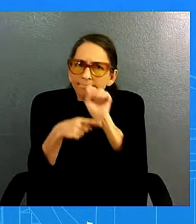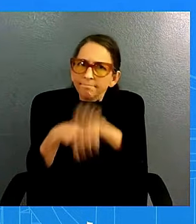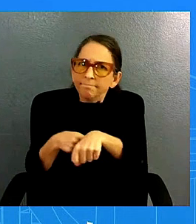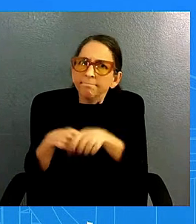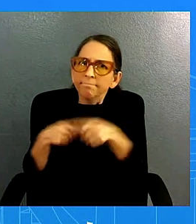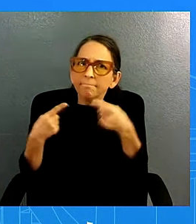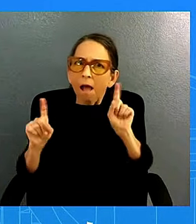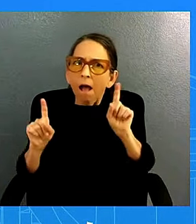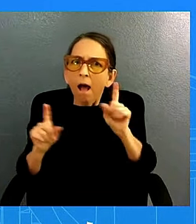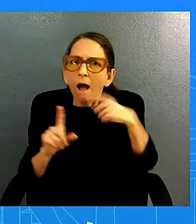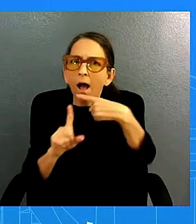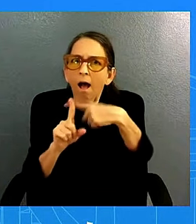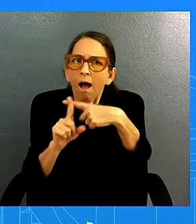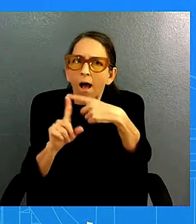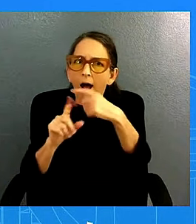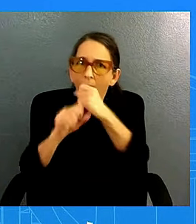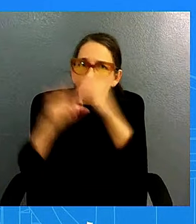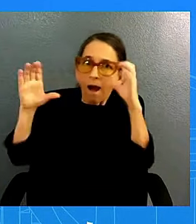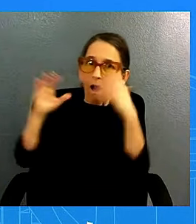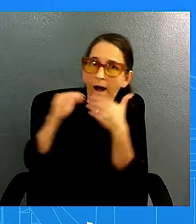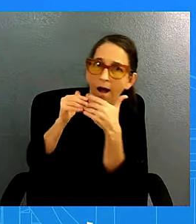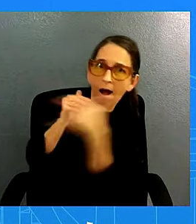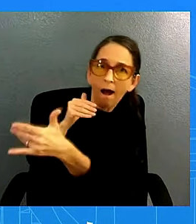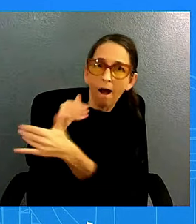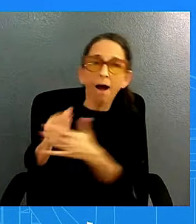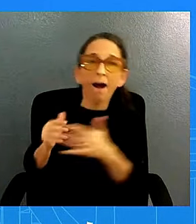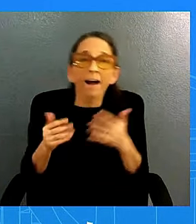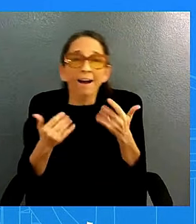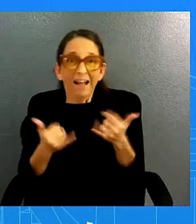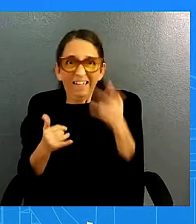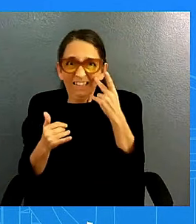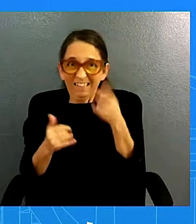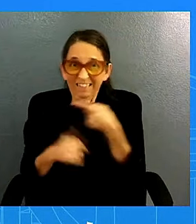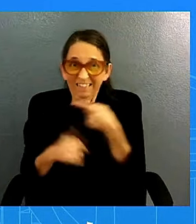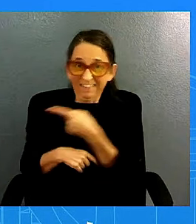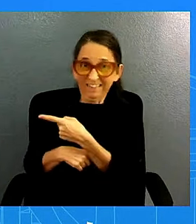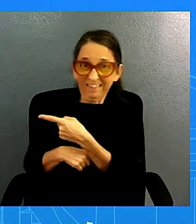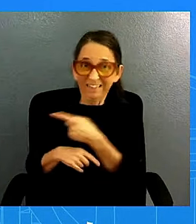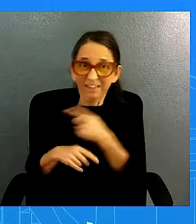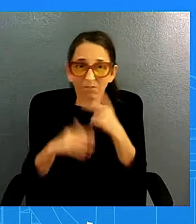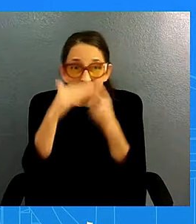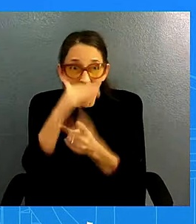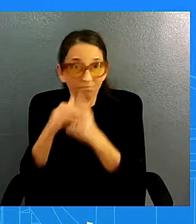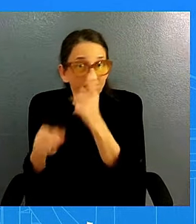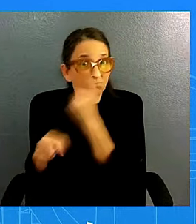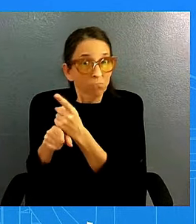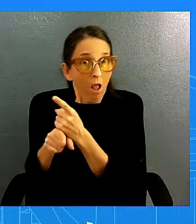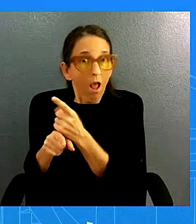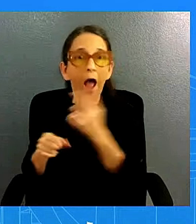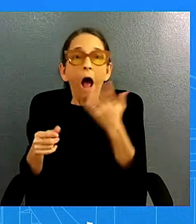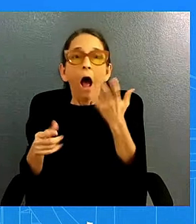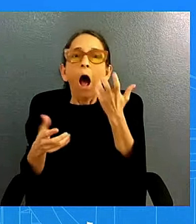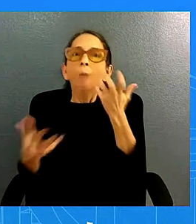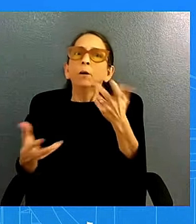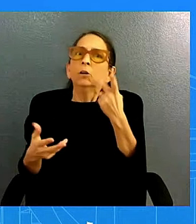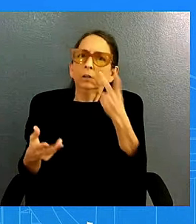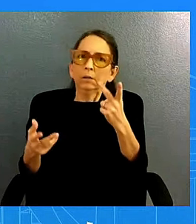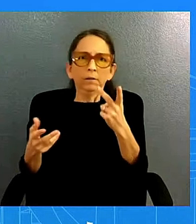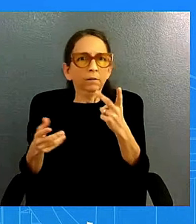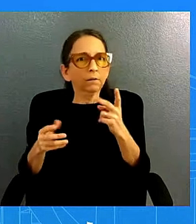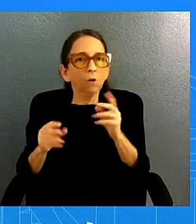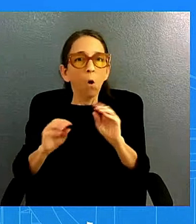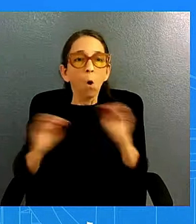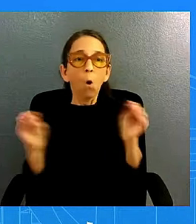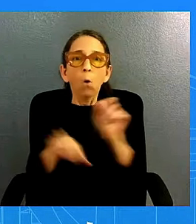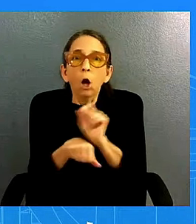if in fact the forecasts were correct this is how much more unemployment we would have had how much more unemployment households